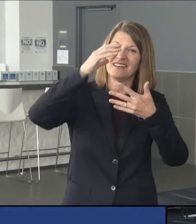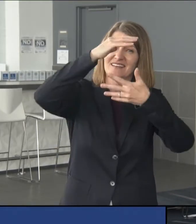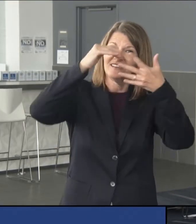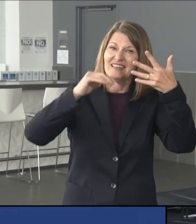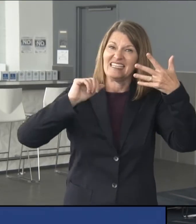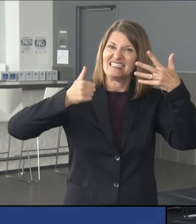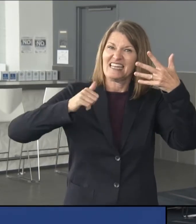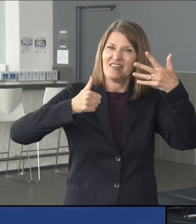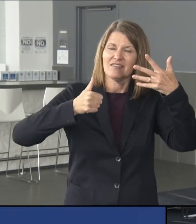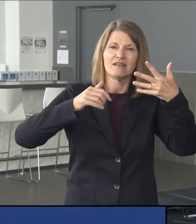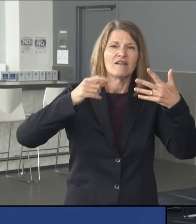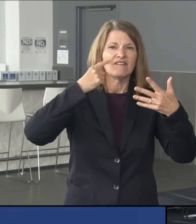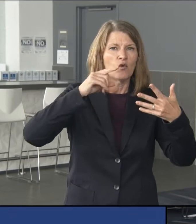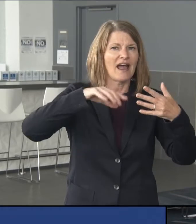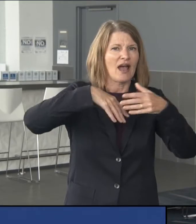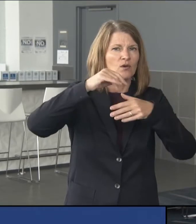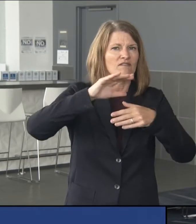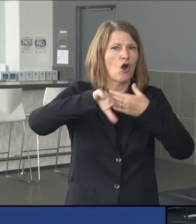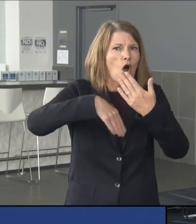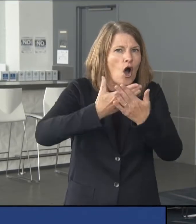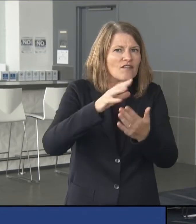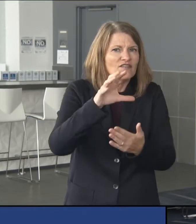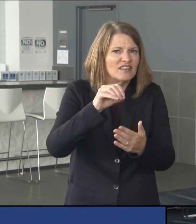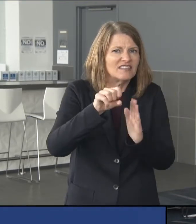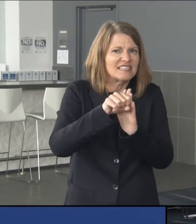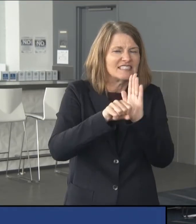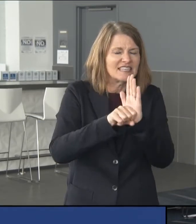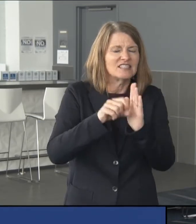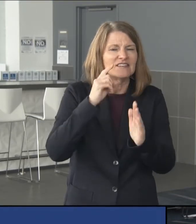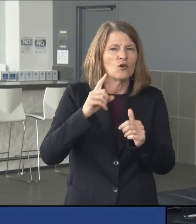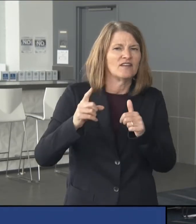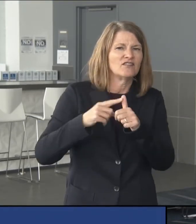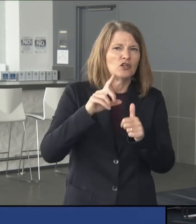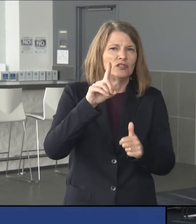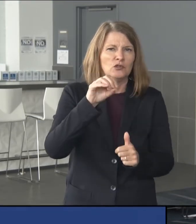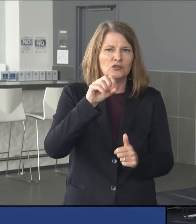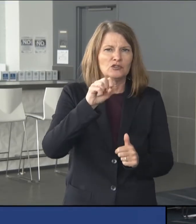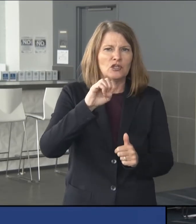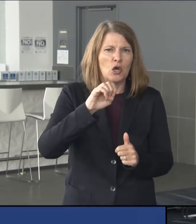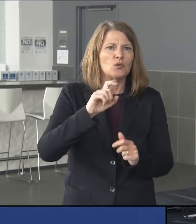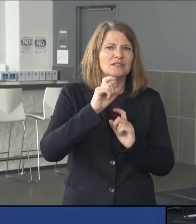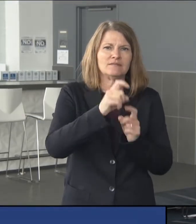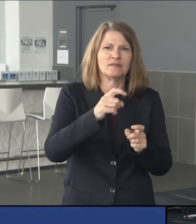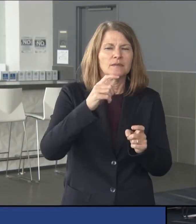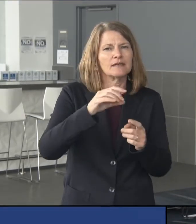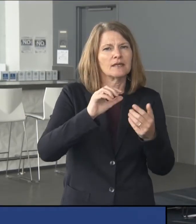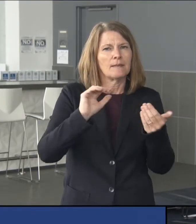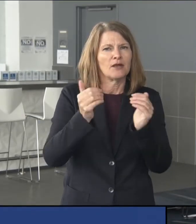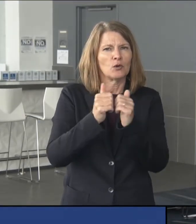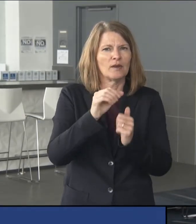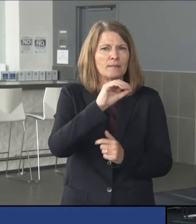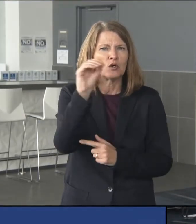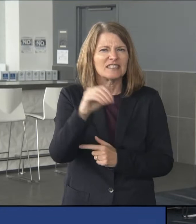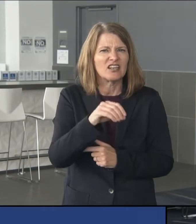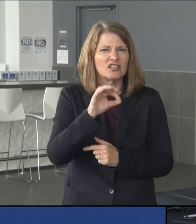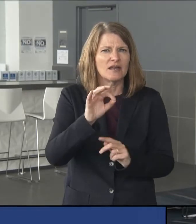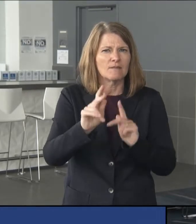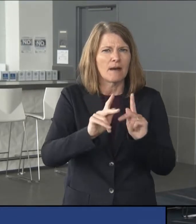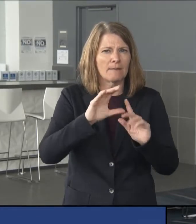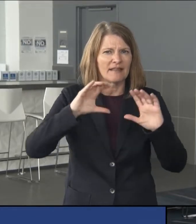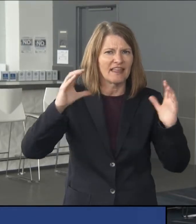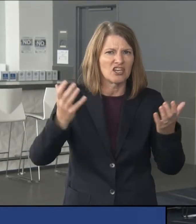the 50 states for the first doses administered by percentage of population. We're moving